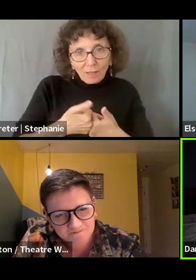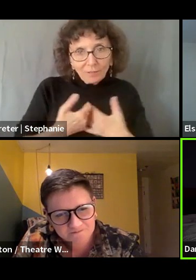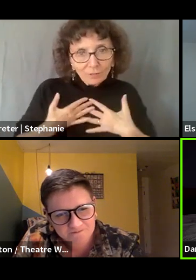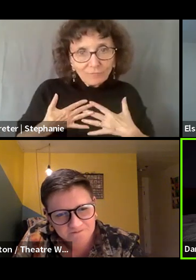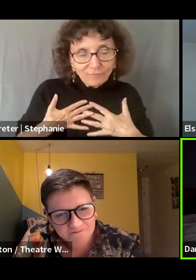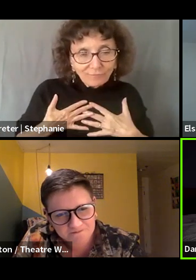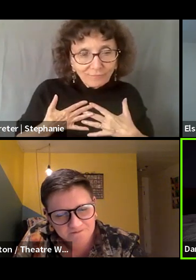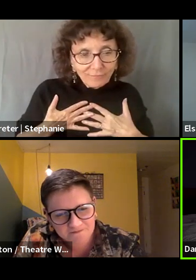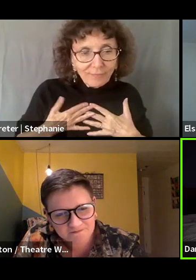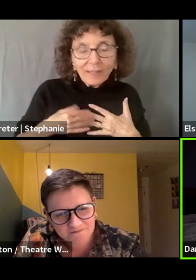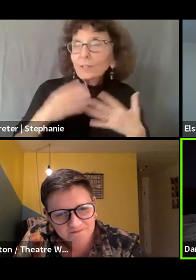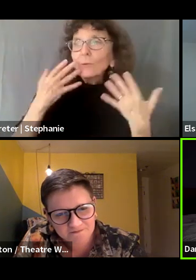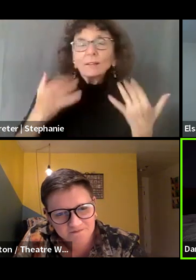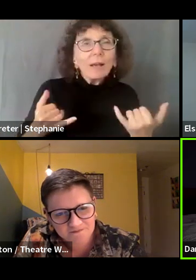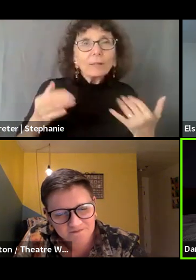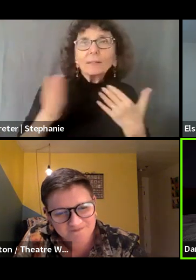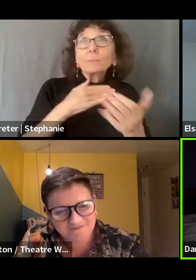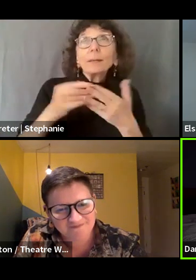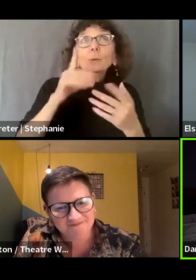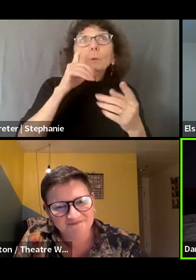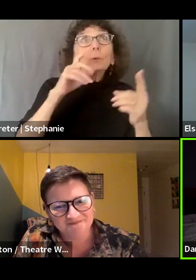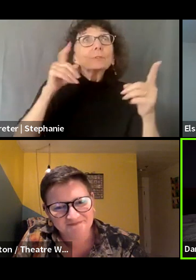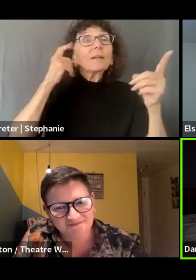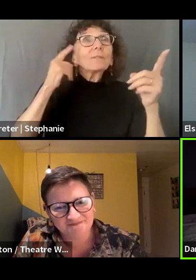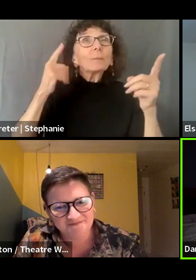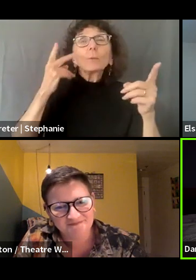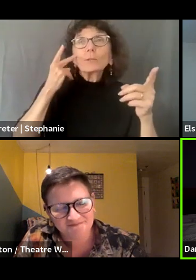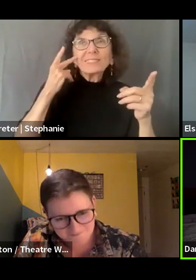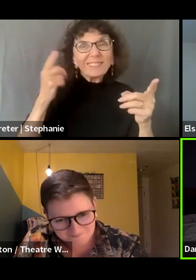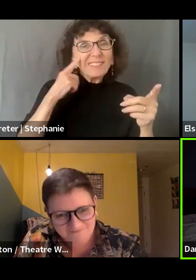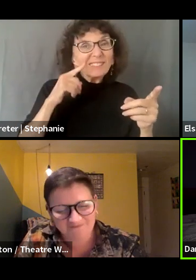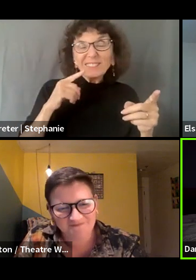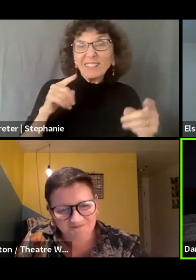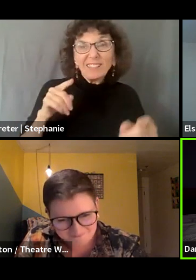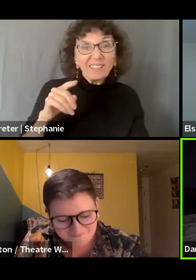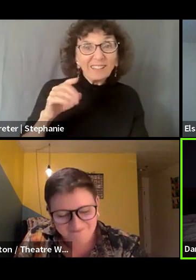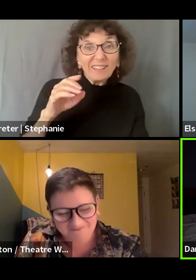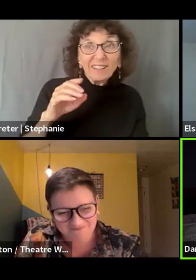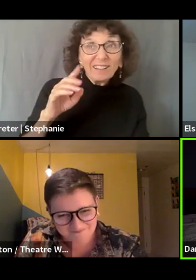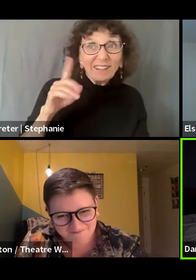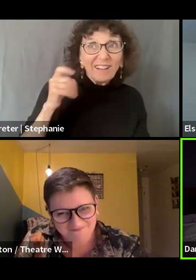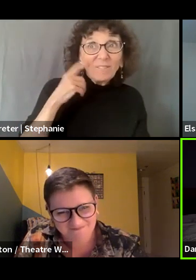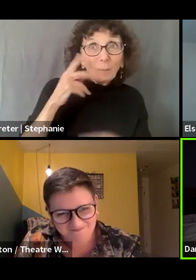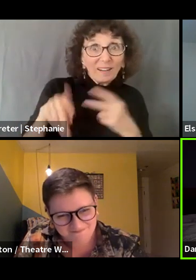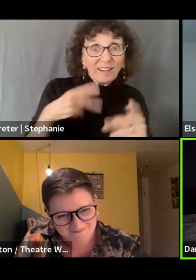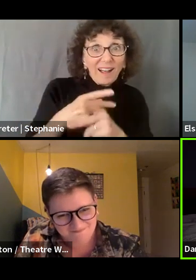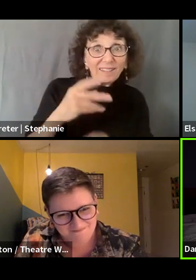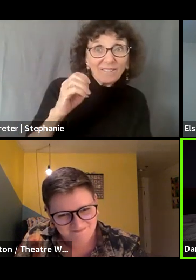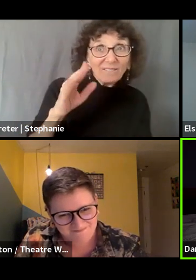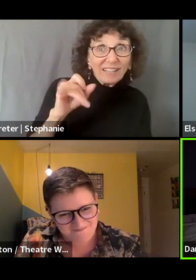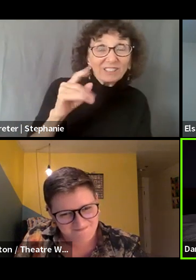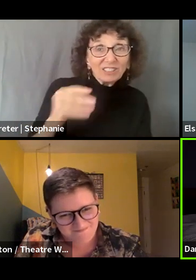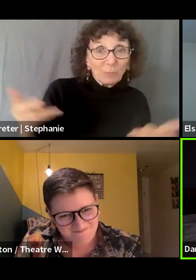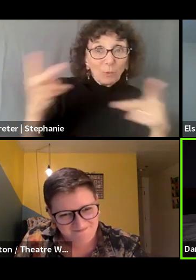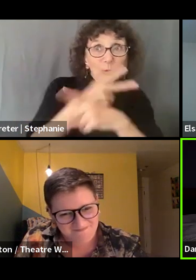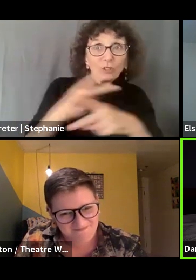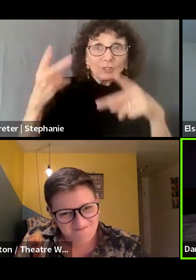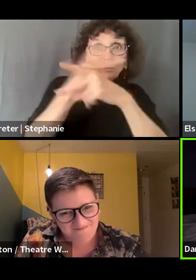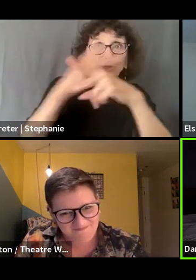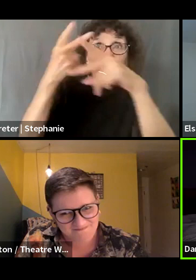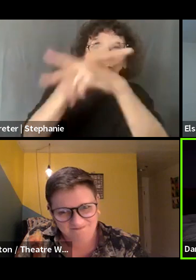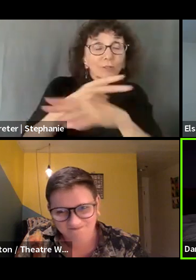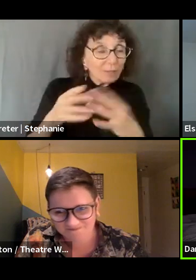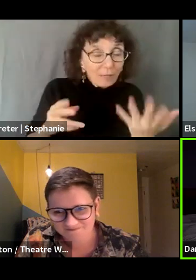regardless of who is in control of our government, we're seeing a rise in fascism. Day-to-day survival is getting harder and harder for everybody